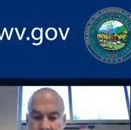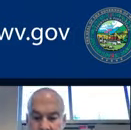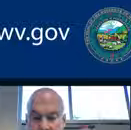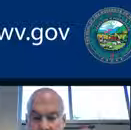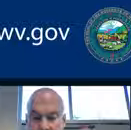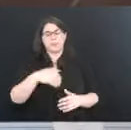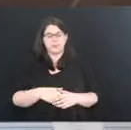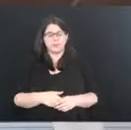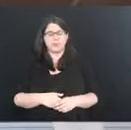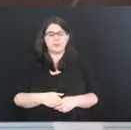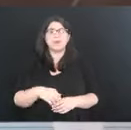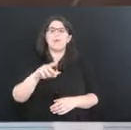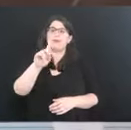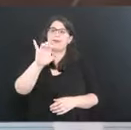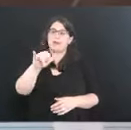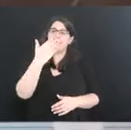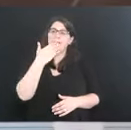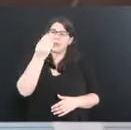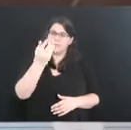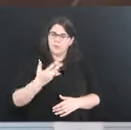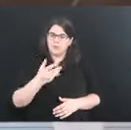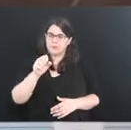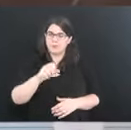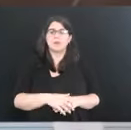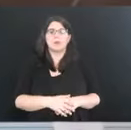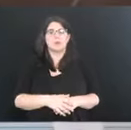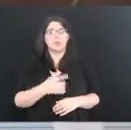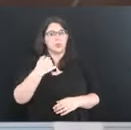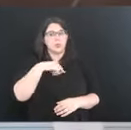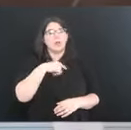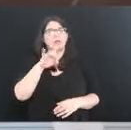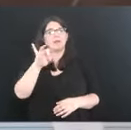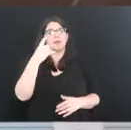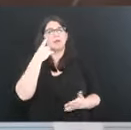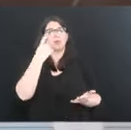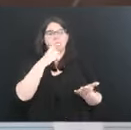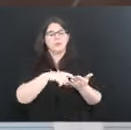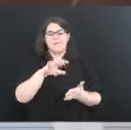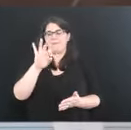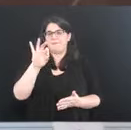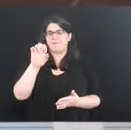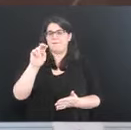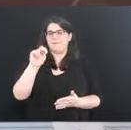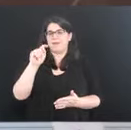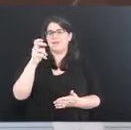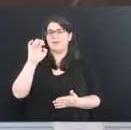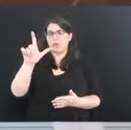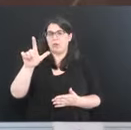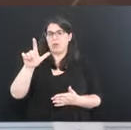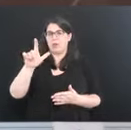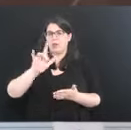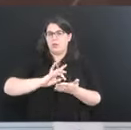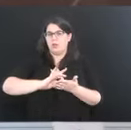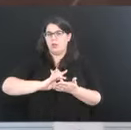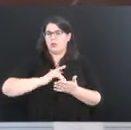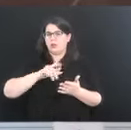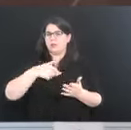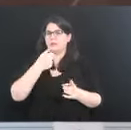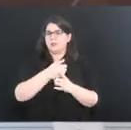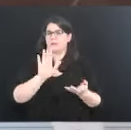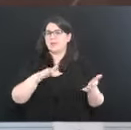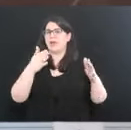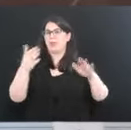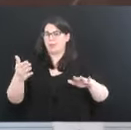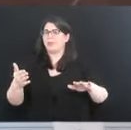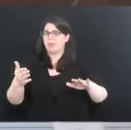you, Kenny. We have seen increases in fentanyl deaths as the rest of the country has. I believe